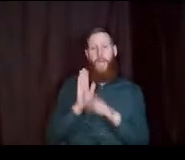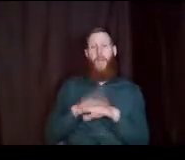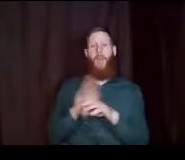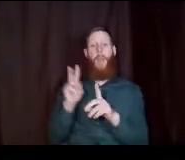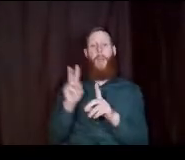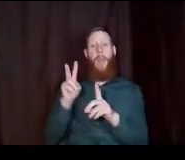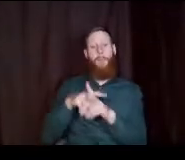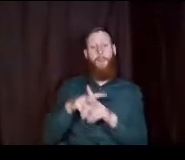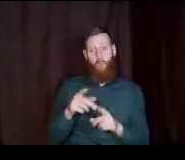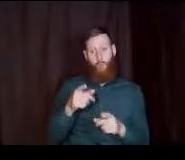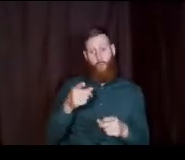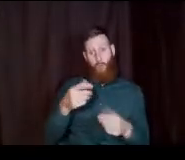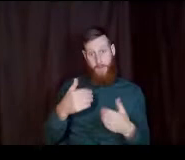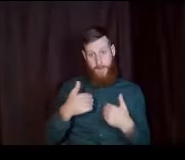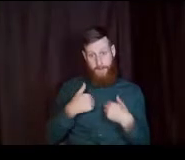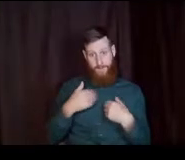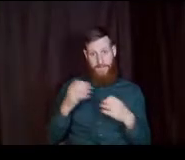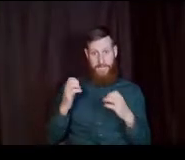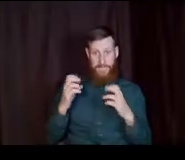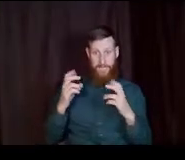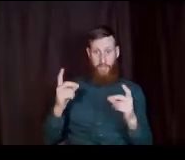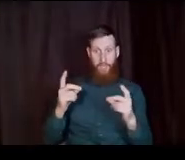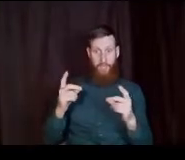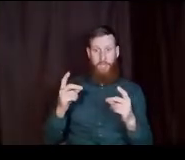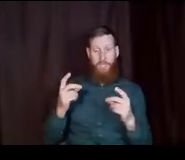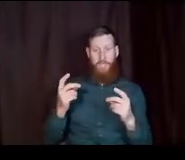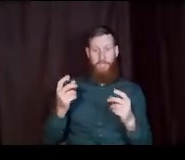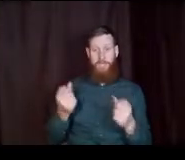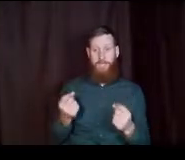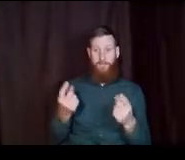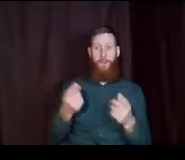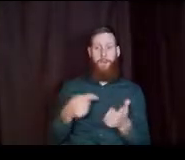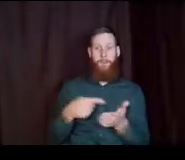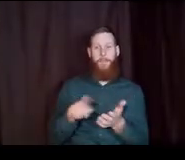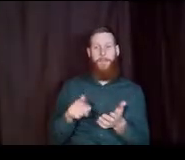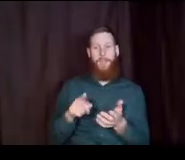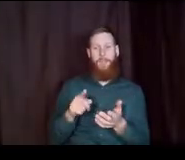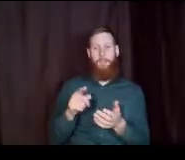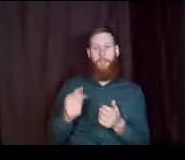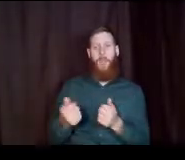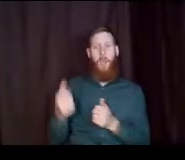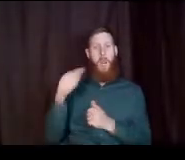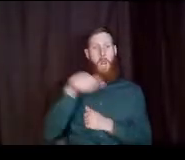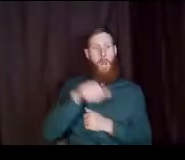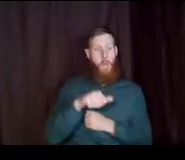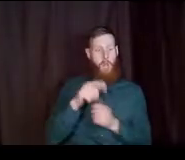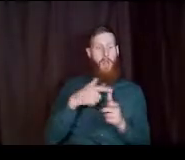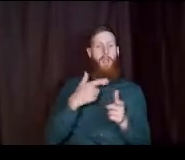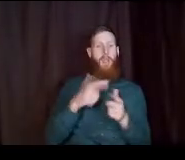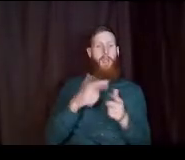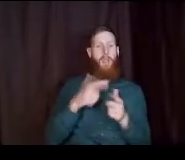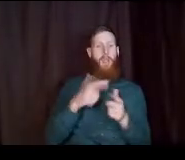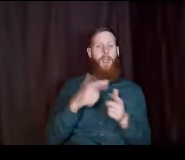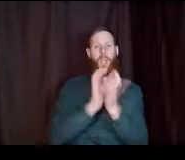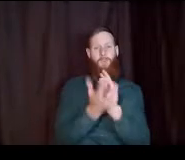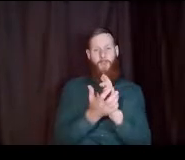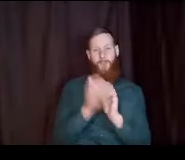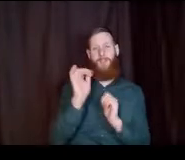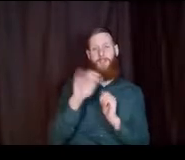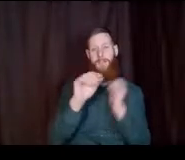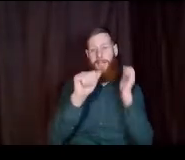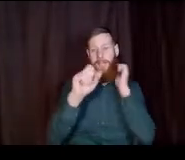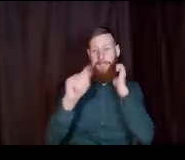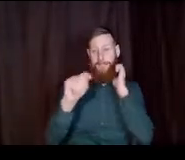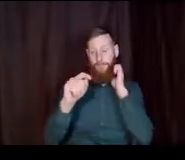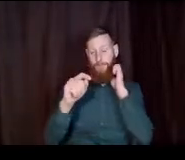Have you had your educational expenses paid for by anyone else? And it's going to convert that asset from your